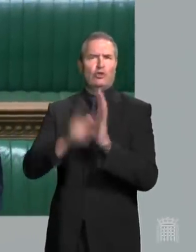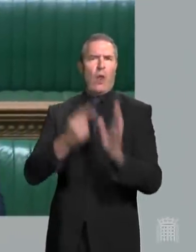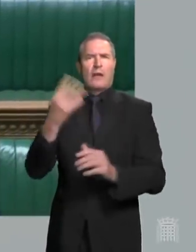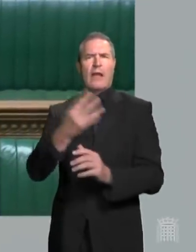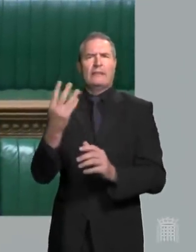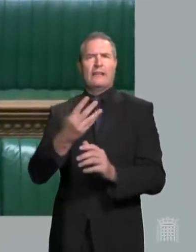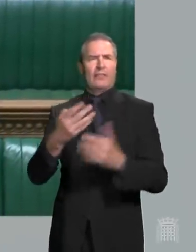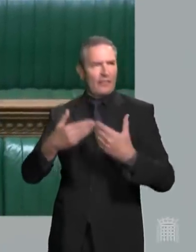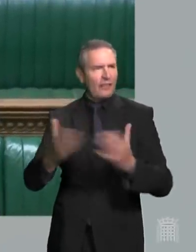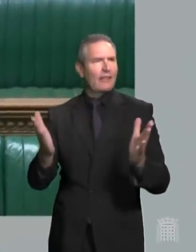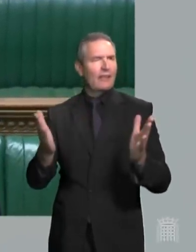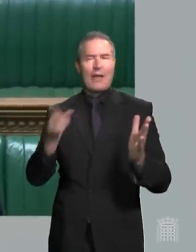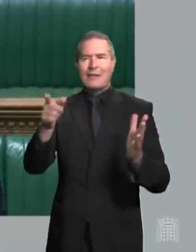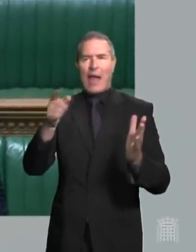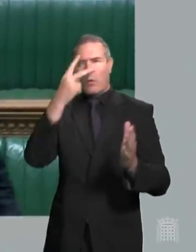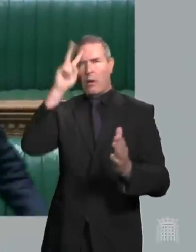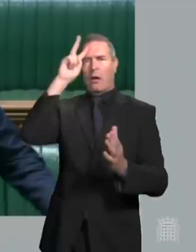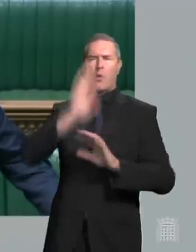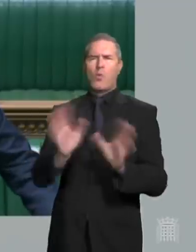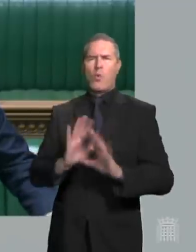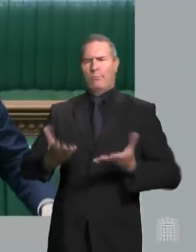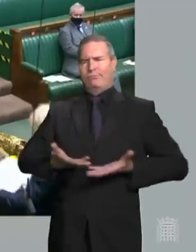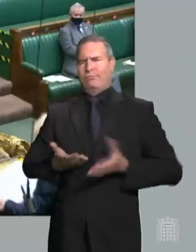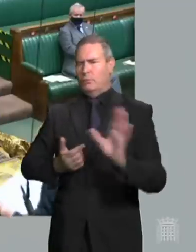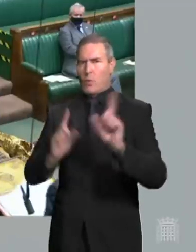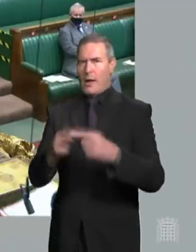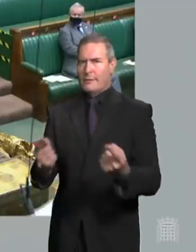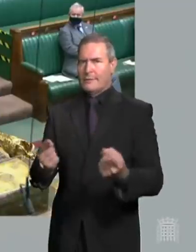19th. Now he's saying it's reckless. Which is it, Mr Speaker?